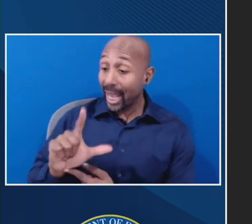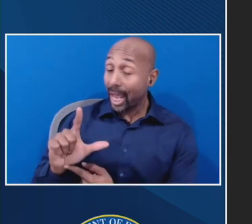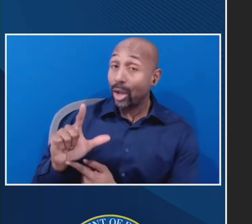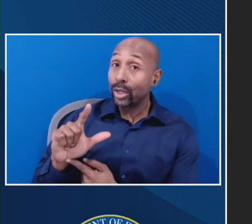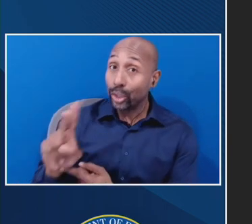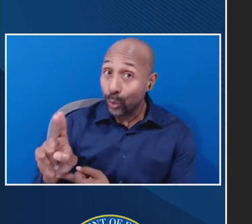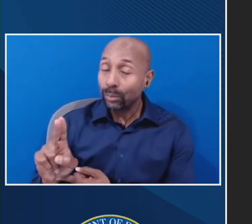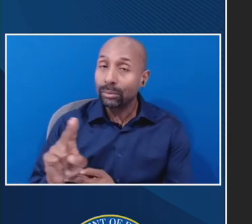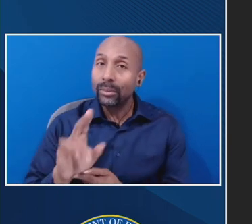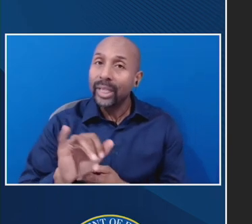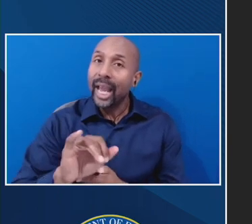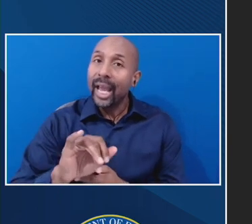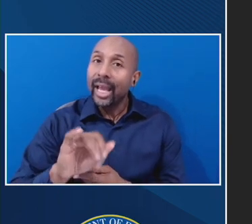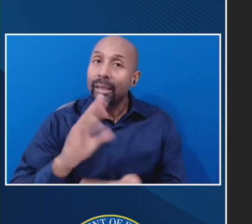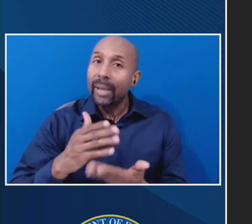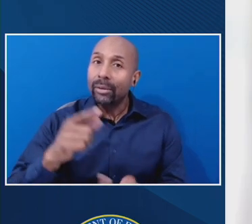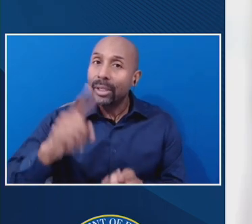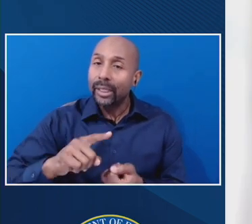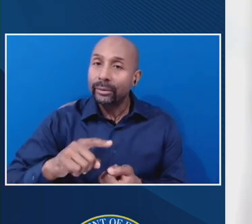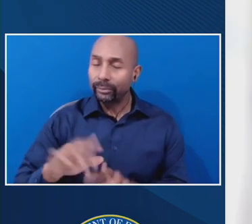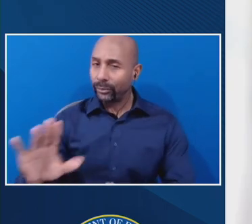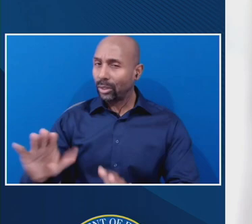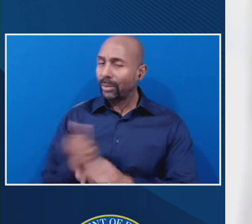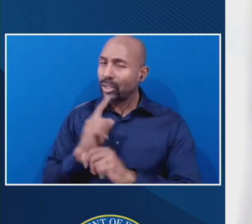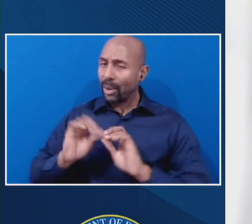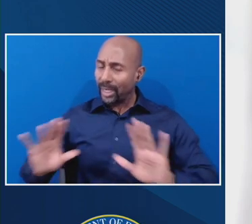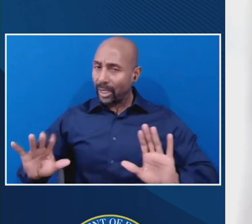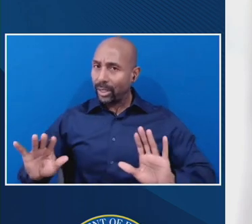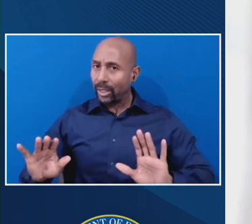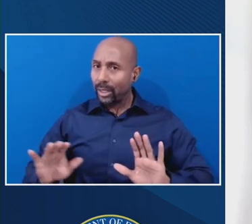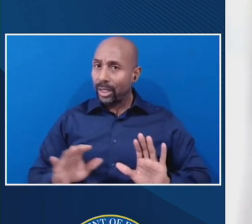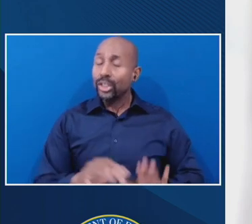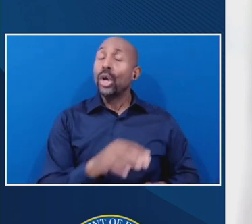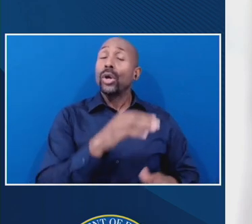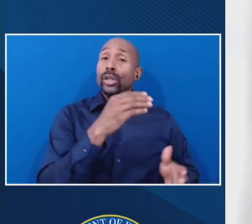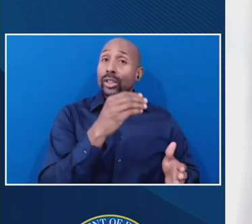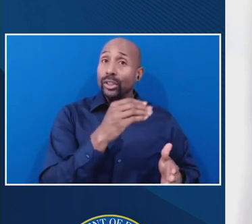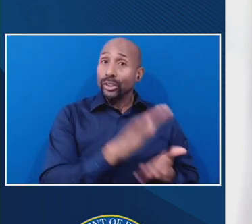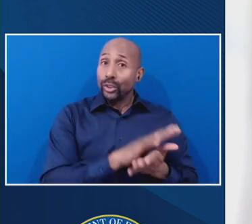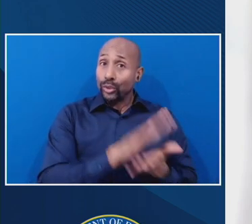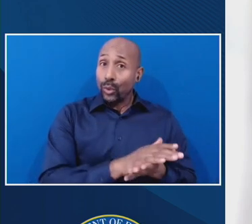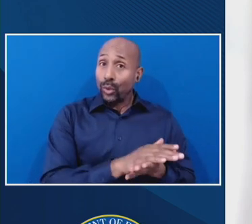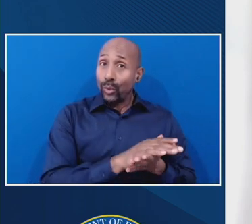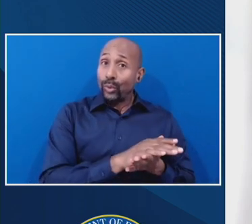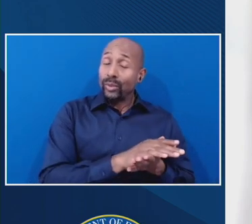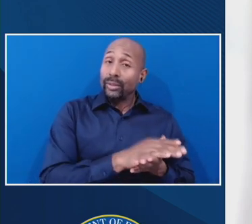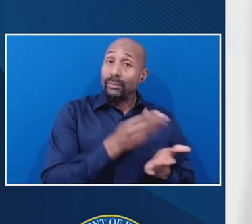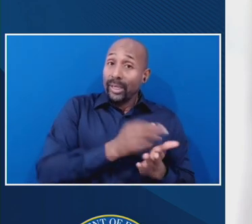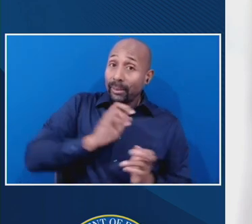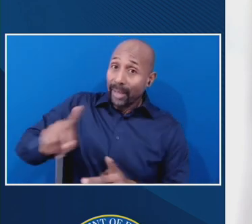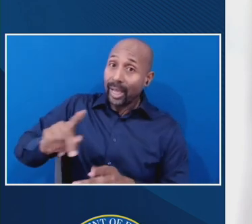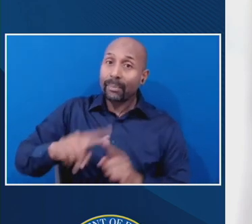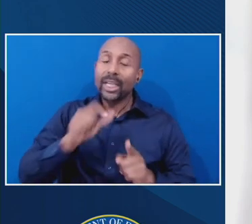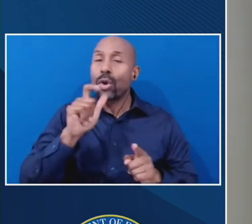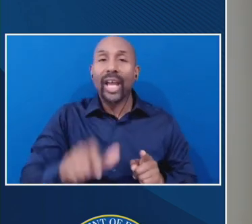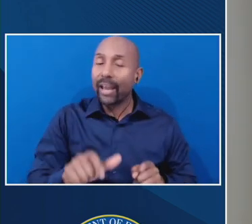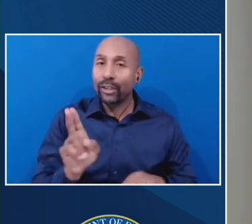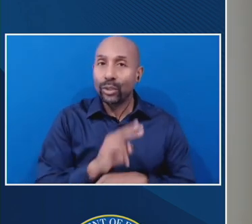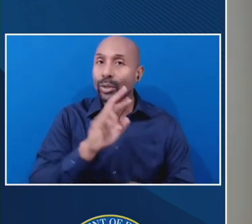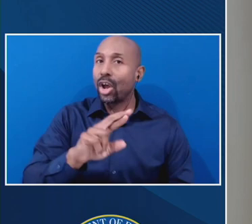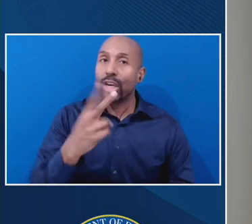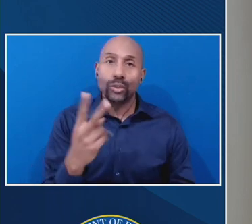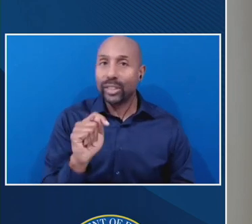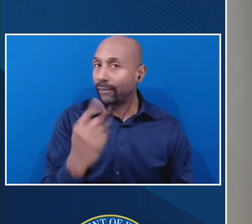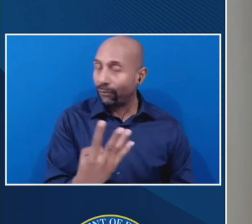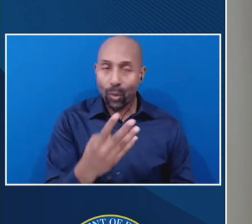So just to be clear, it means the school's still returning the title for aid, but they just don't have to do the R2T4 calculation. Correct. they're